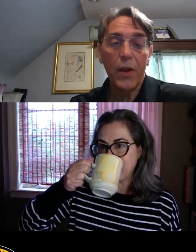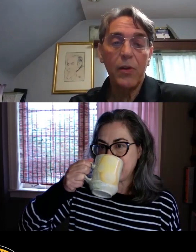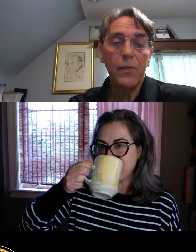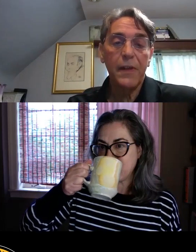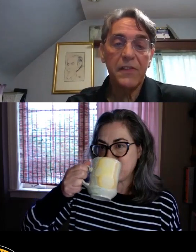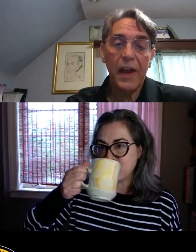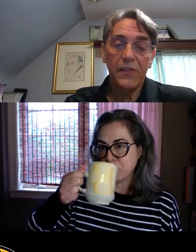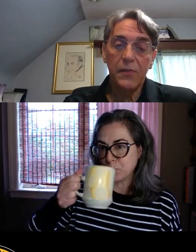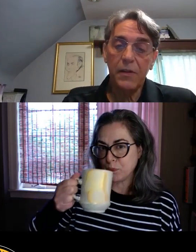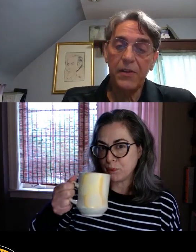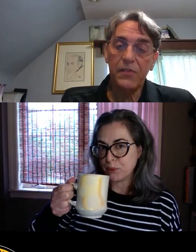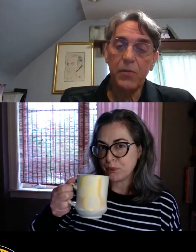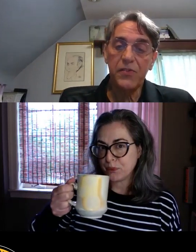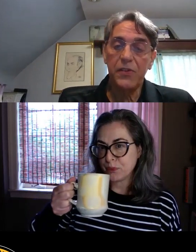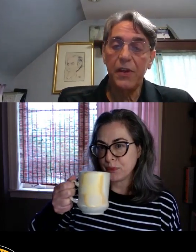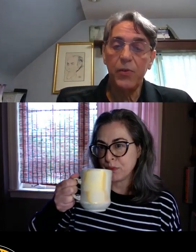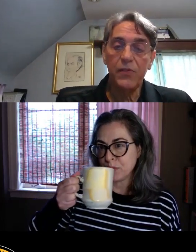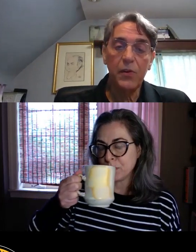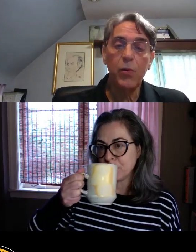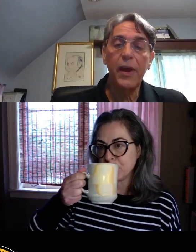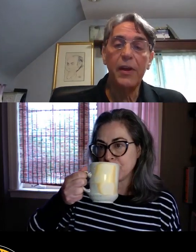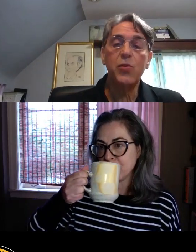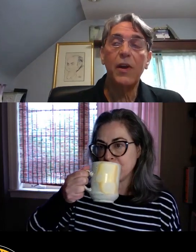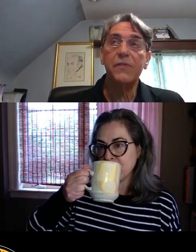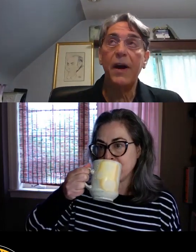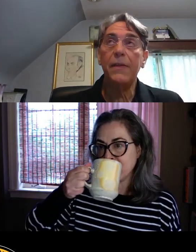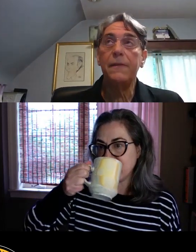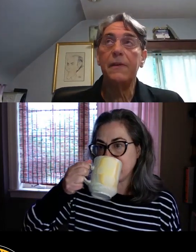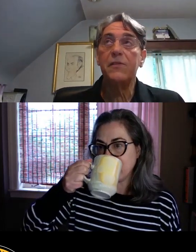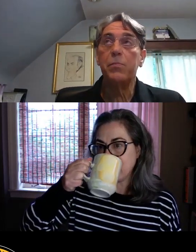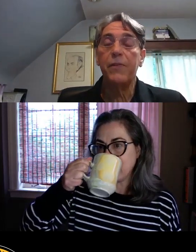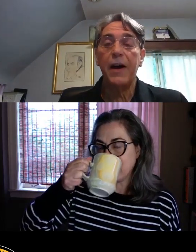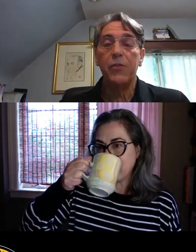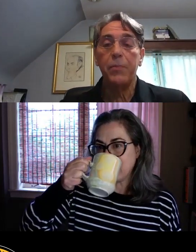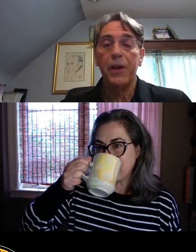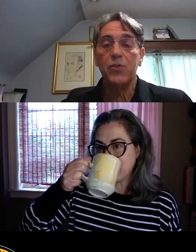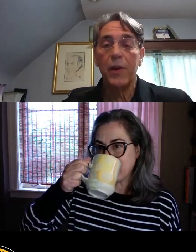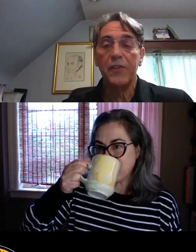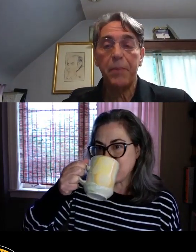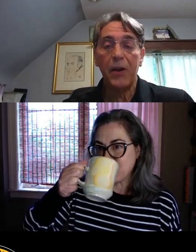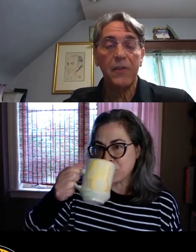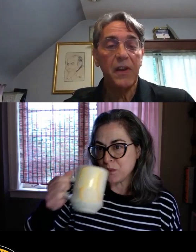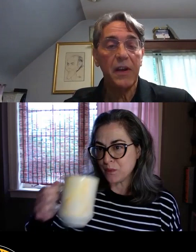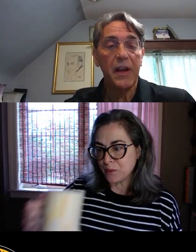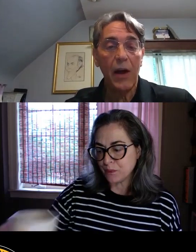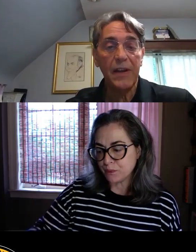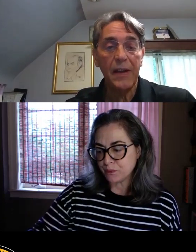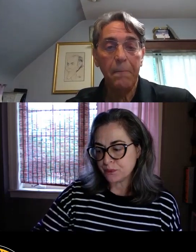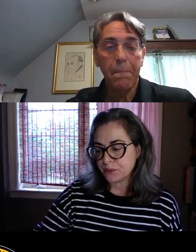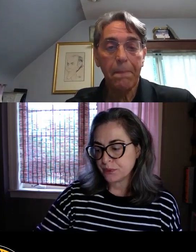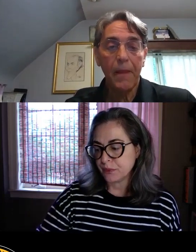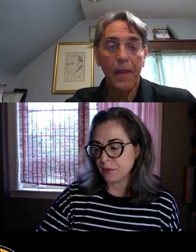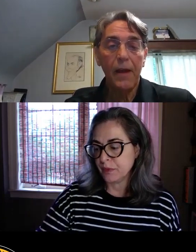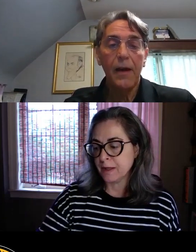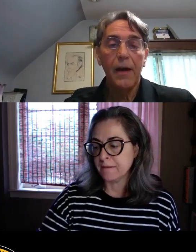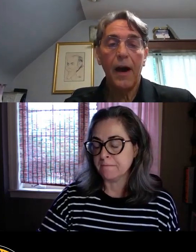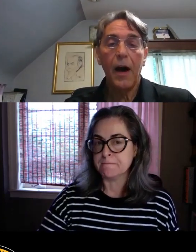One of the good things council and the administration did was to create a trust fund. This will provide for better transparency and accounting.